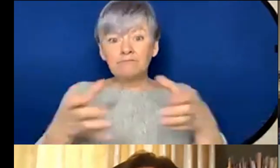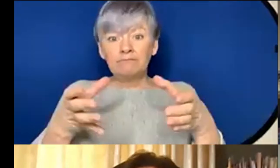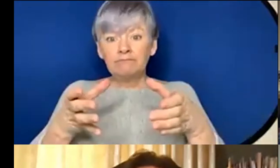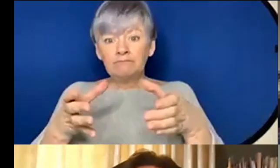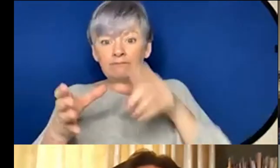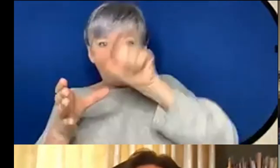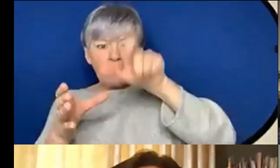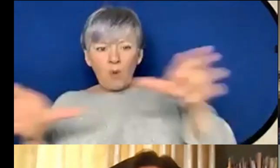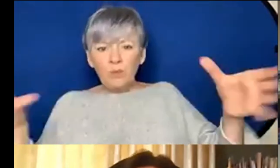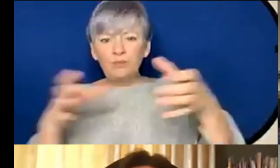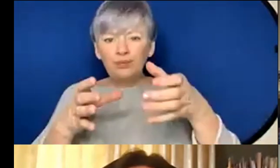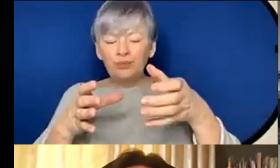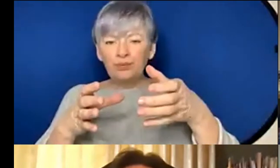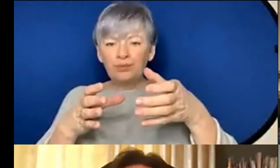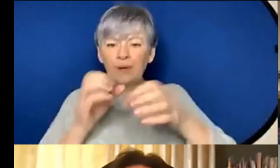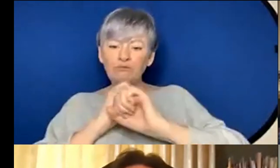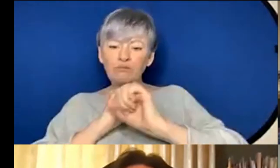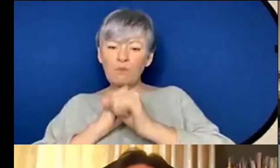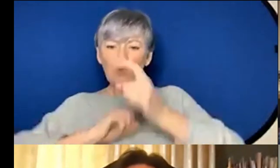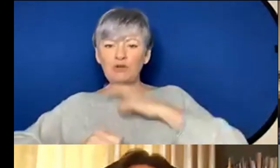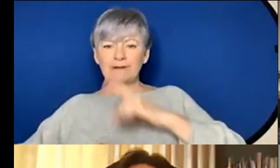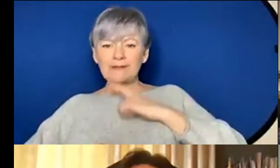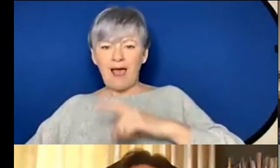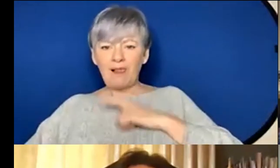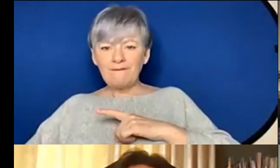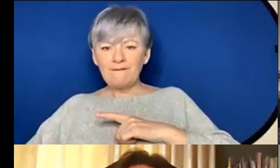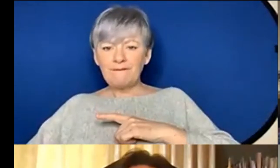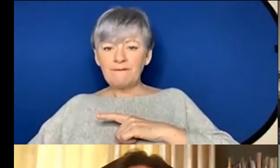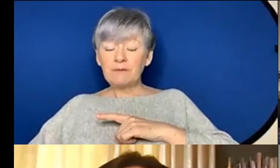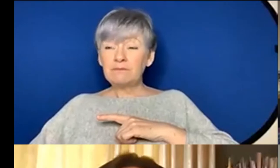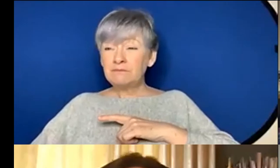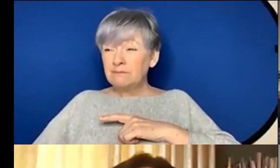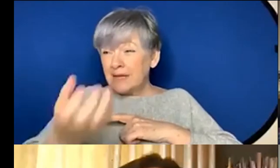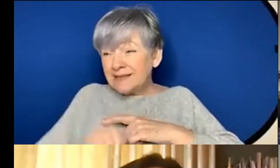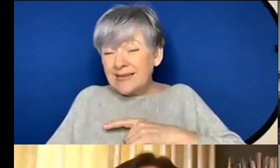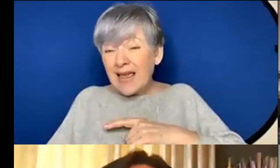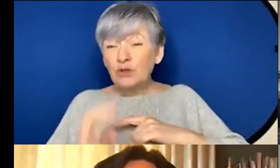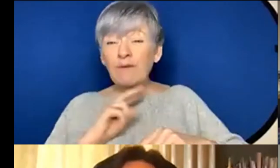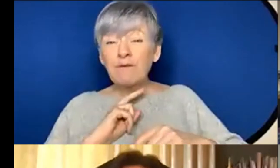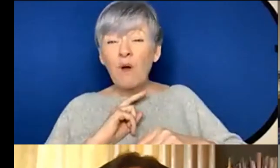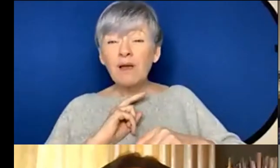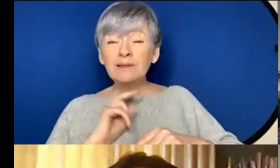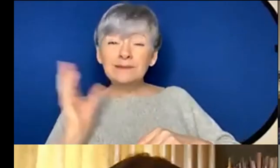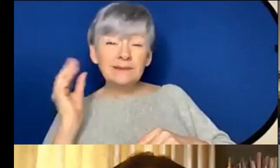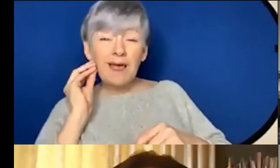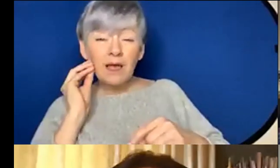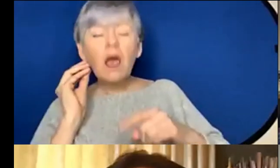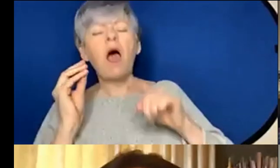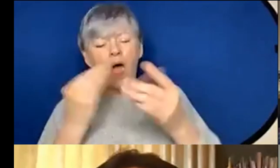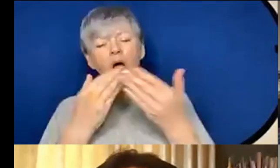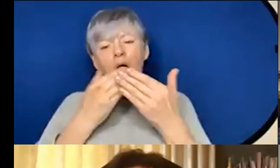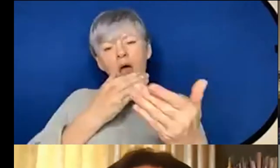actually promoting yourself and getting your voice heard and and that kind of thing is it can be more of a challenge